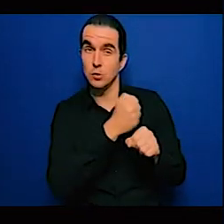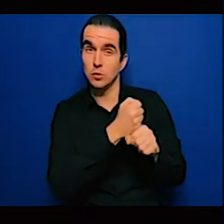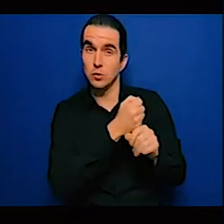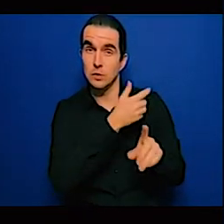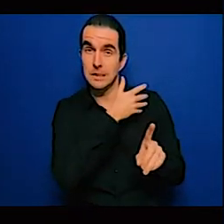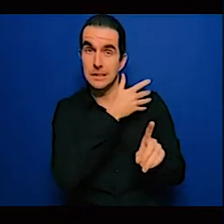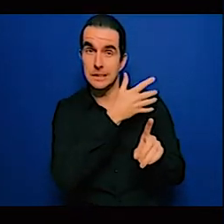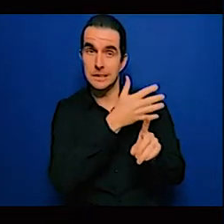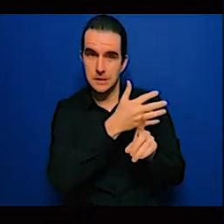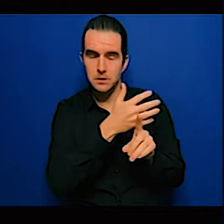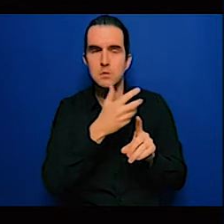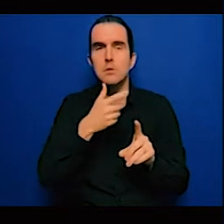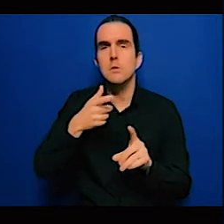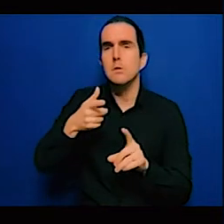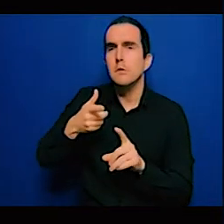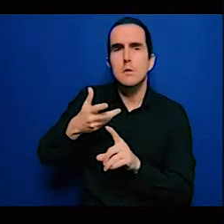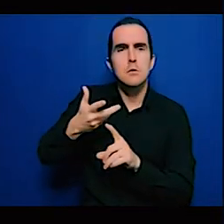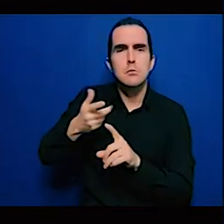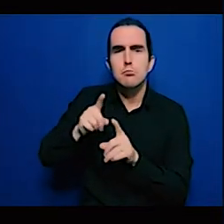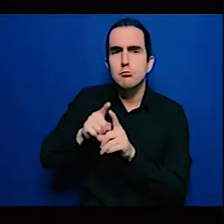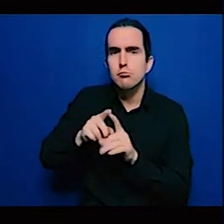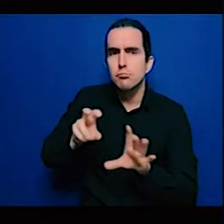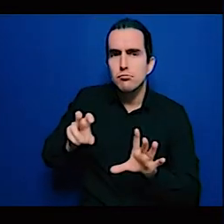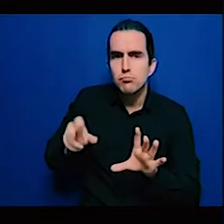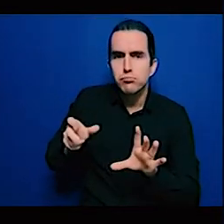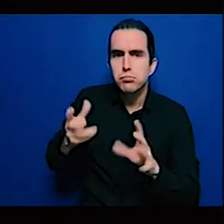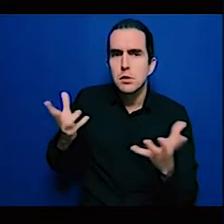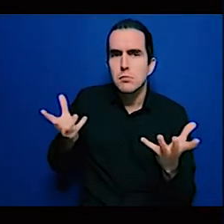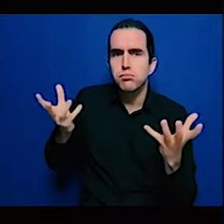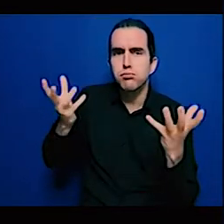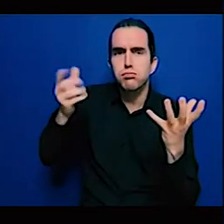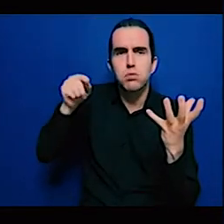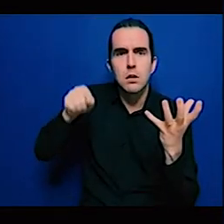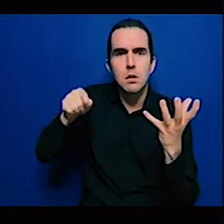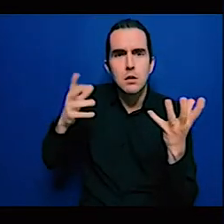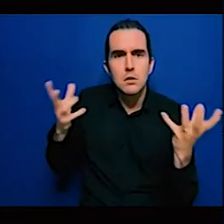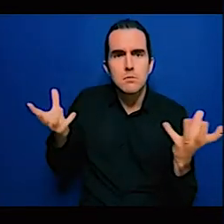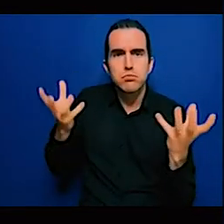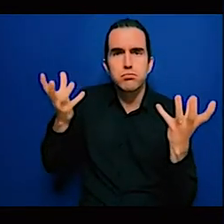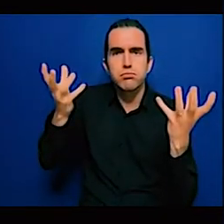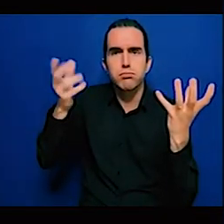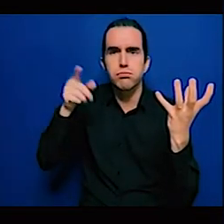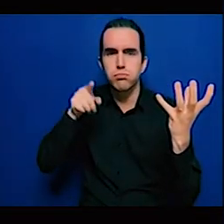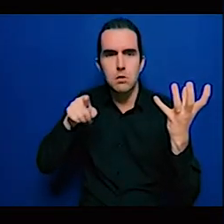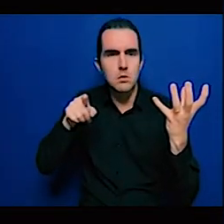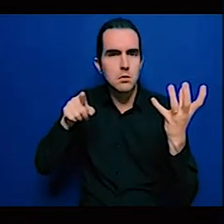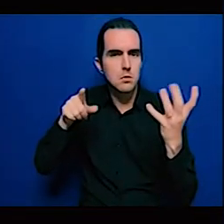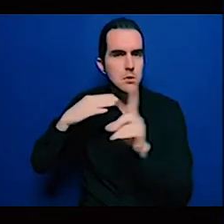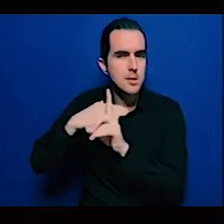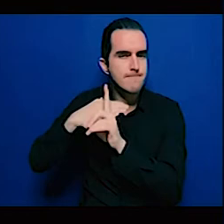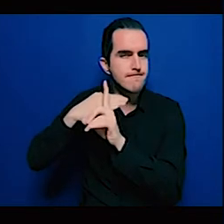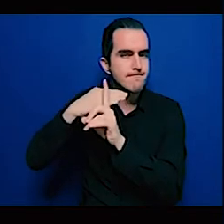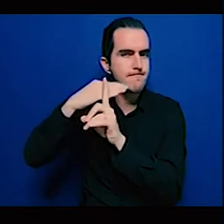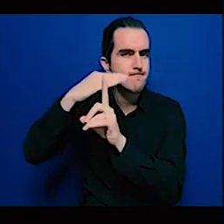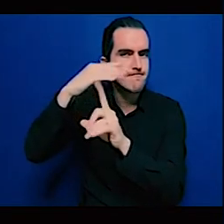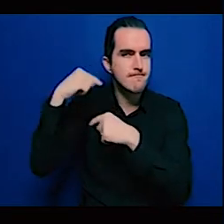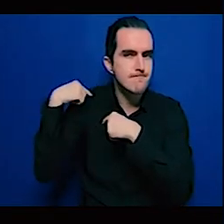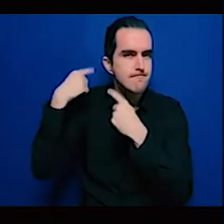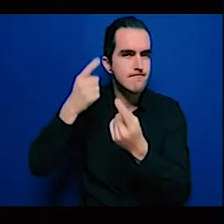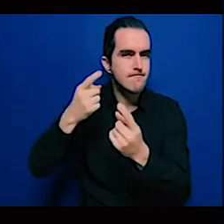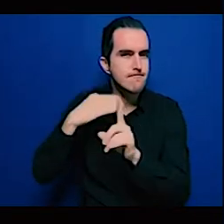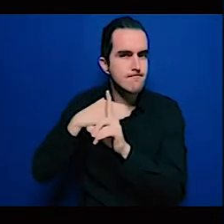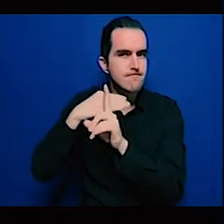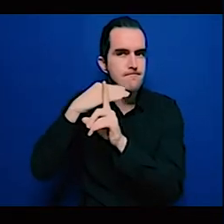And Africa faces a major issue because this is a gas that is produced by agriculture, farming,